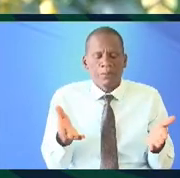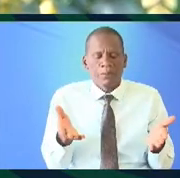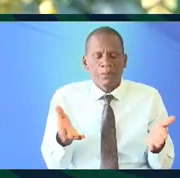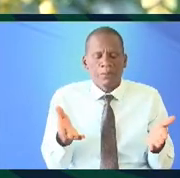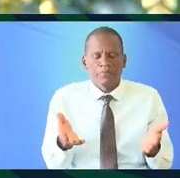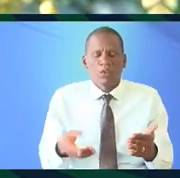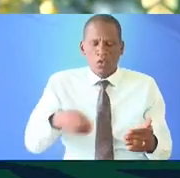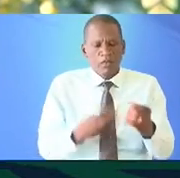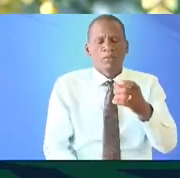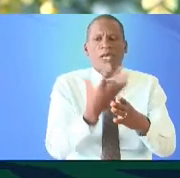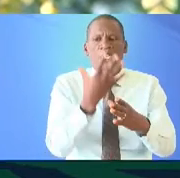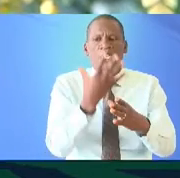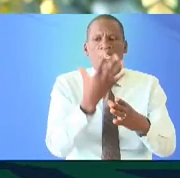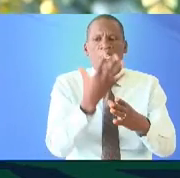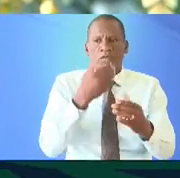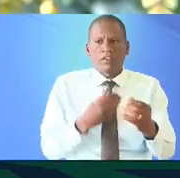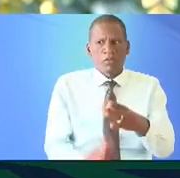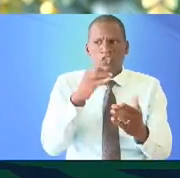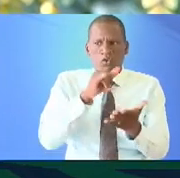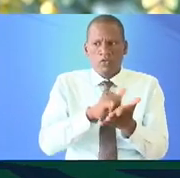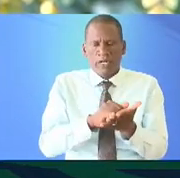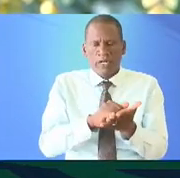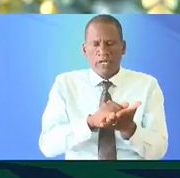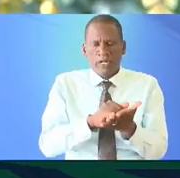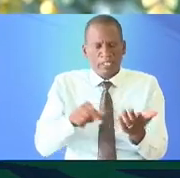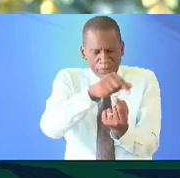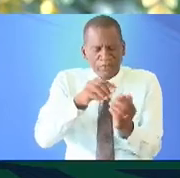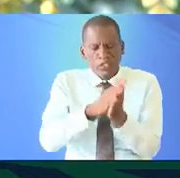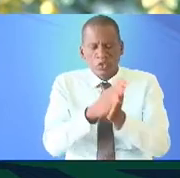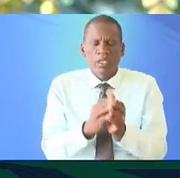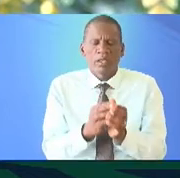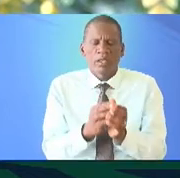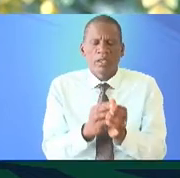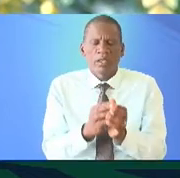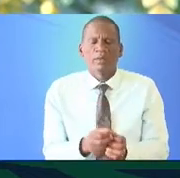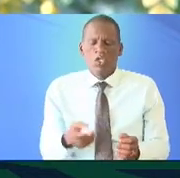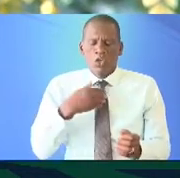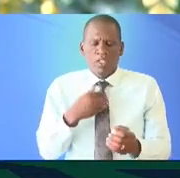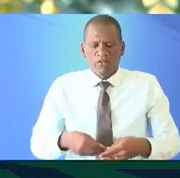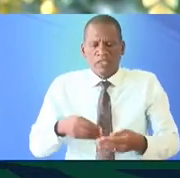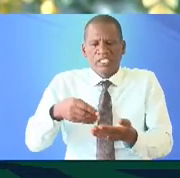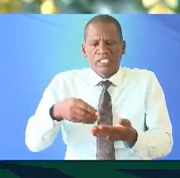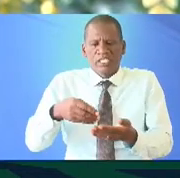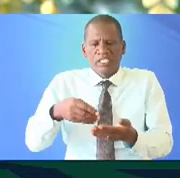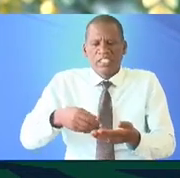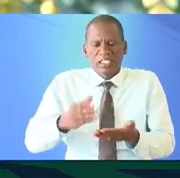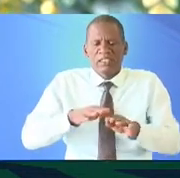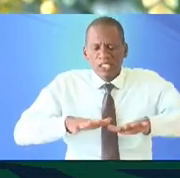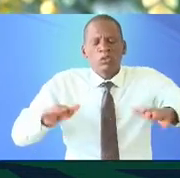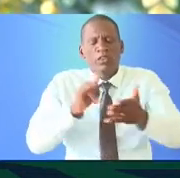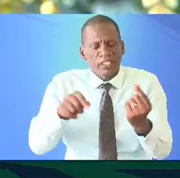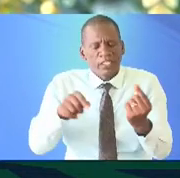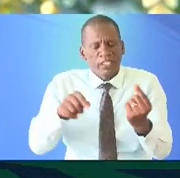there is a production of that particular story there is a distribution of that